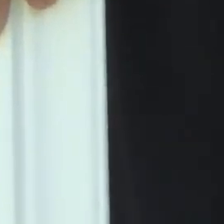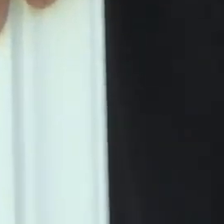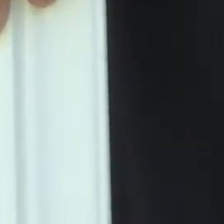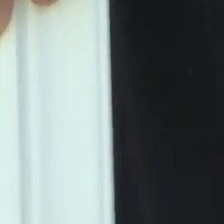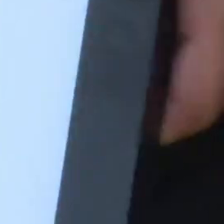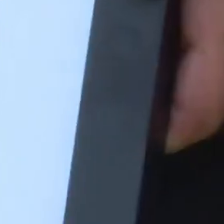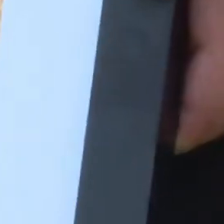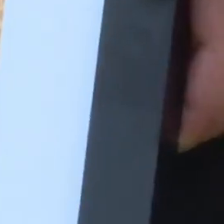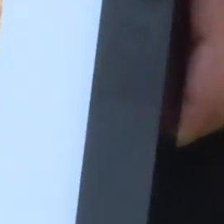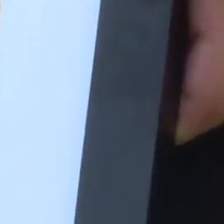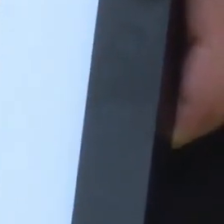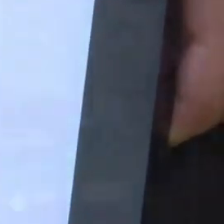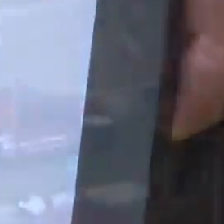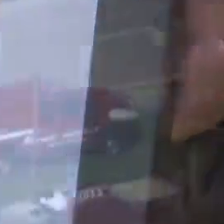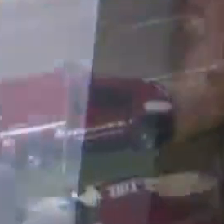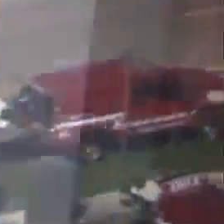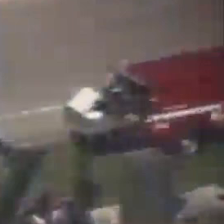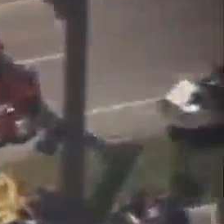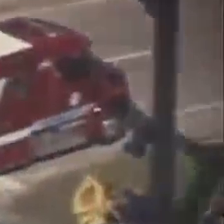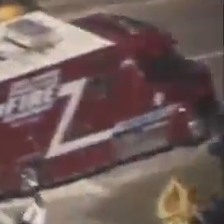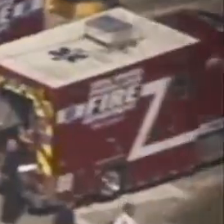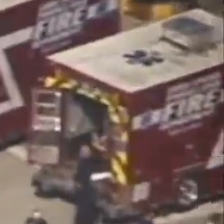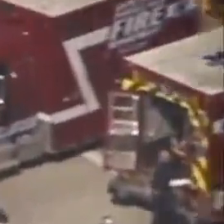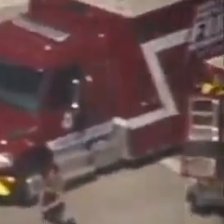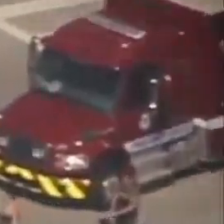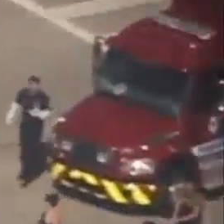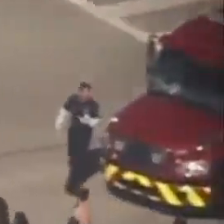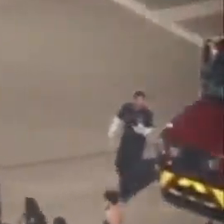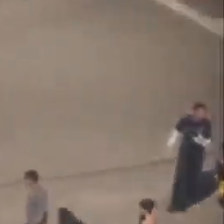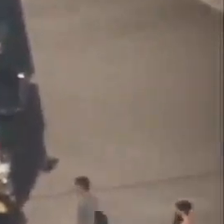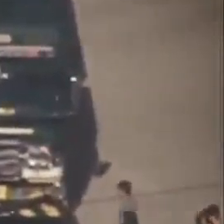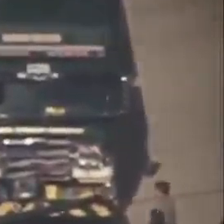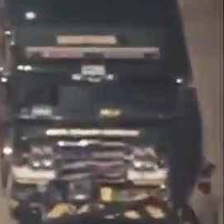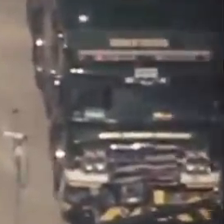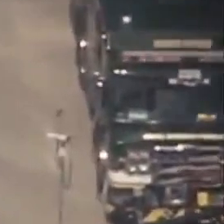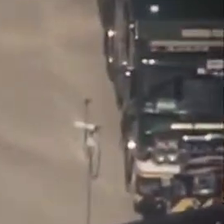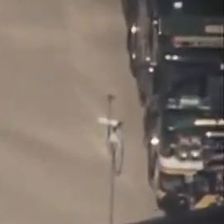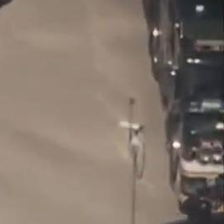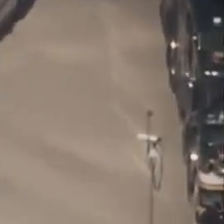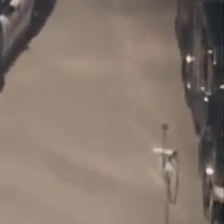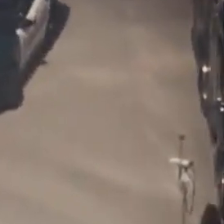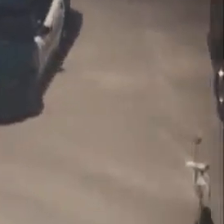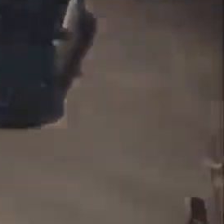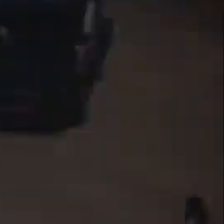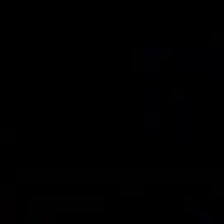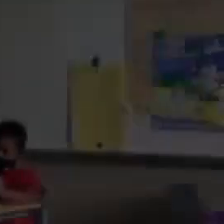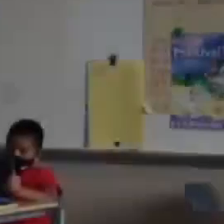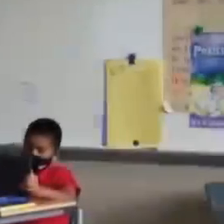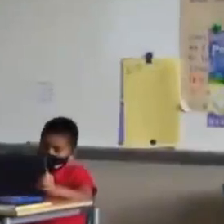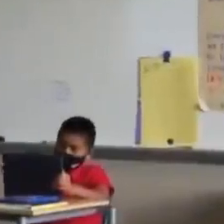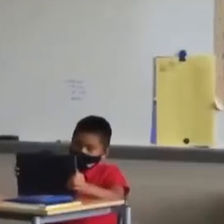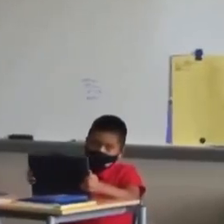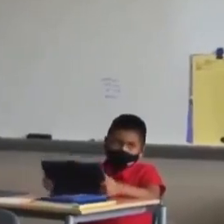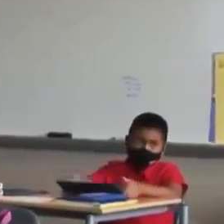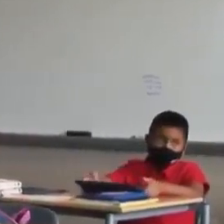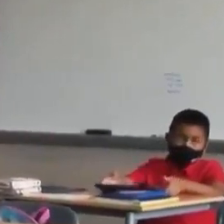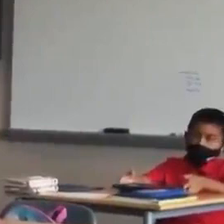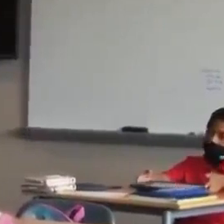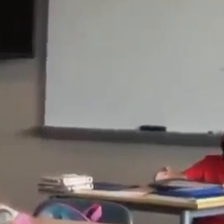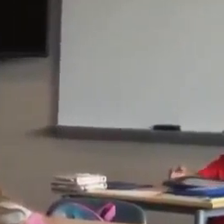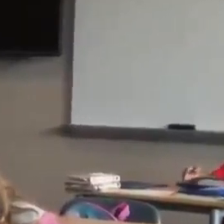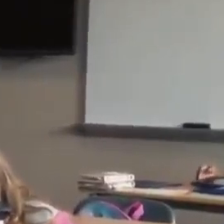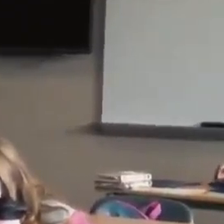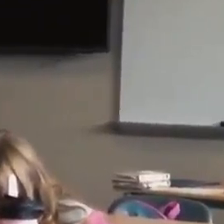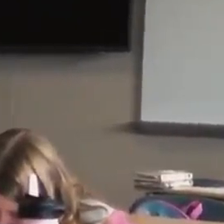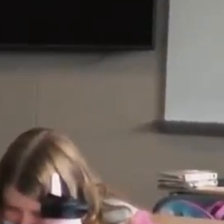Alyssa Aladiff, one of 17 victims killed in the Marjory Stoneman Douglas School Massacre in 2018, the law calls on